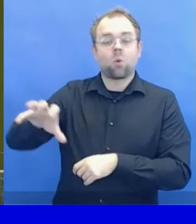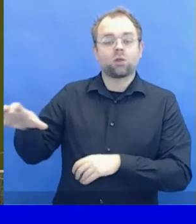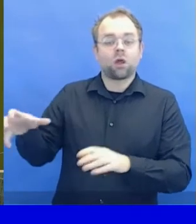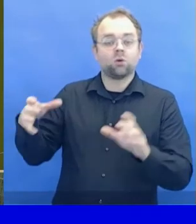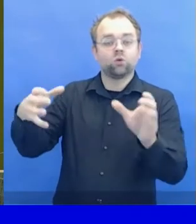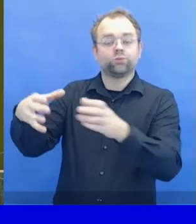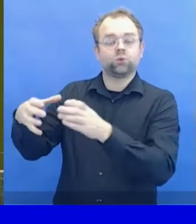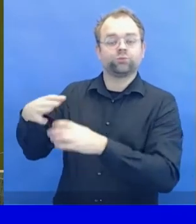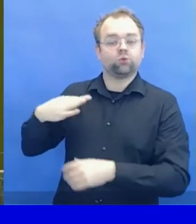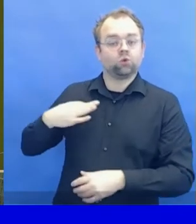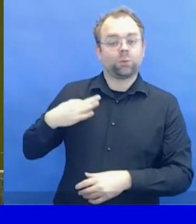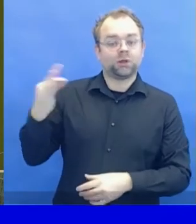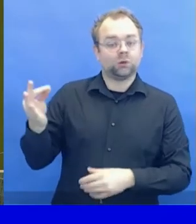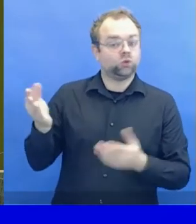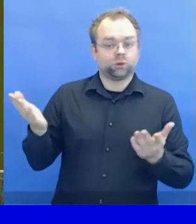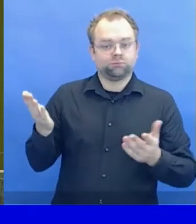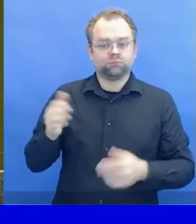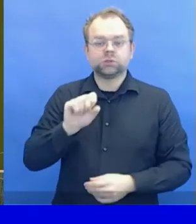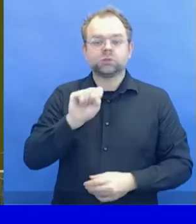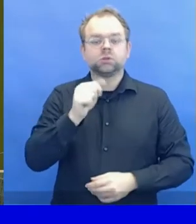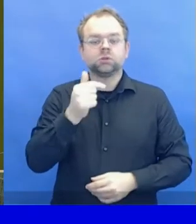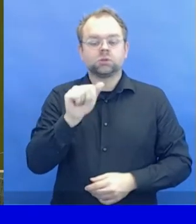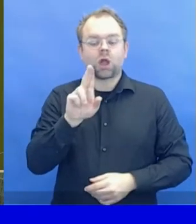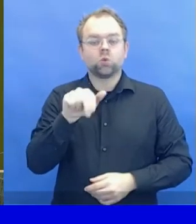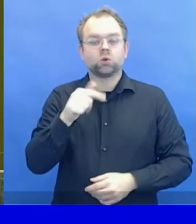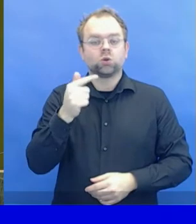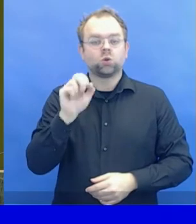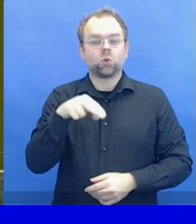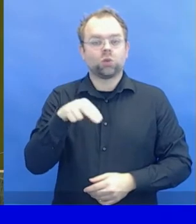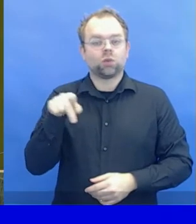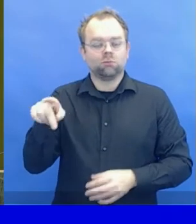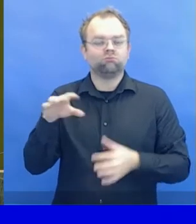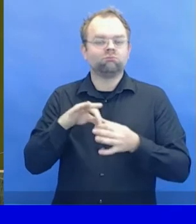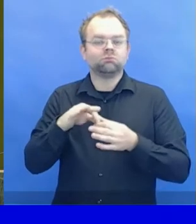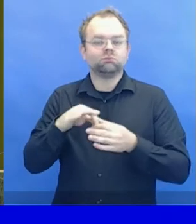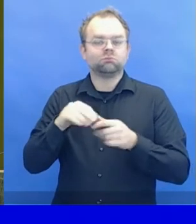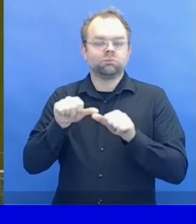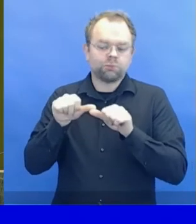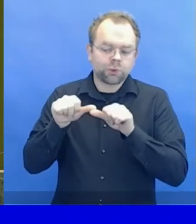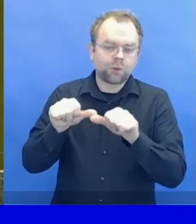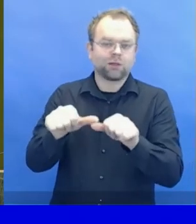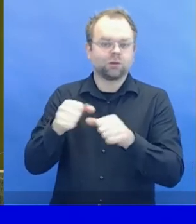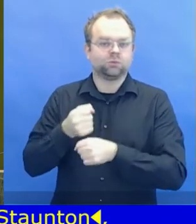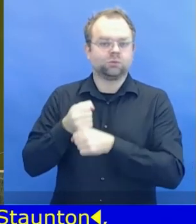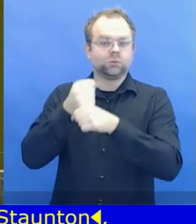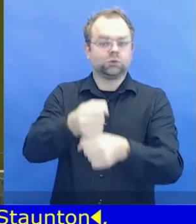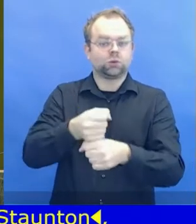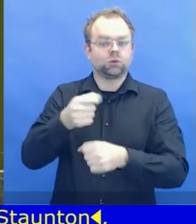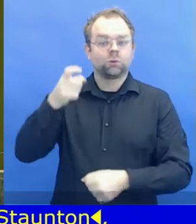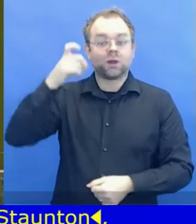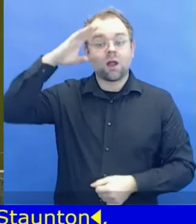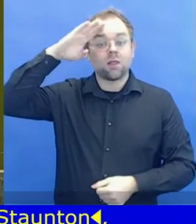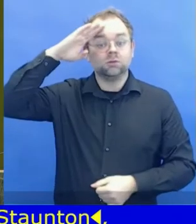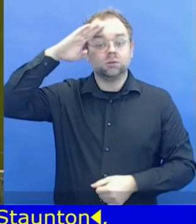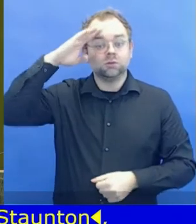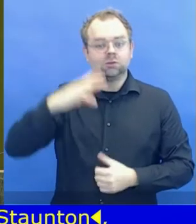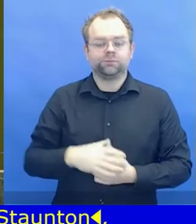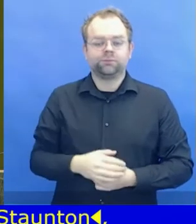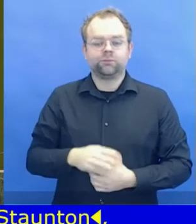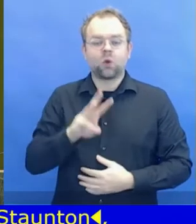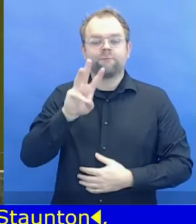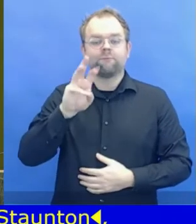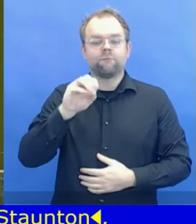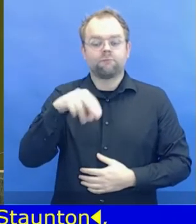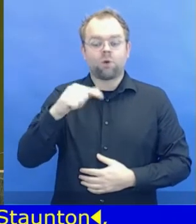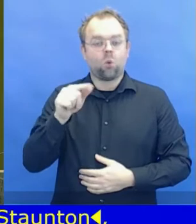Ms. Karin Wonk from the Permanent Mission of Singapore, Ms. Vivian Lombe